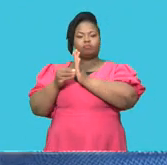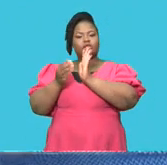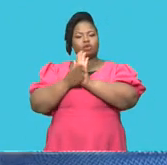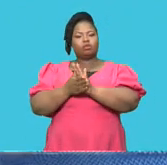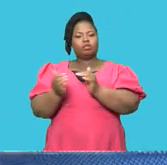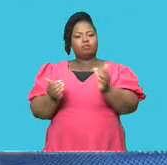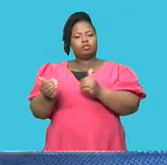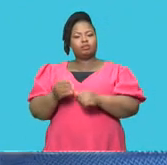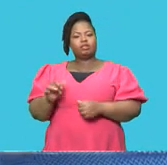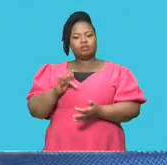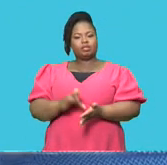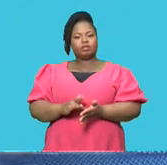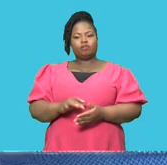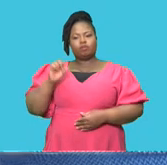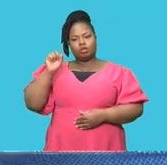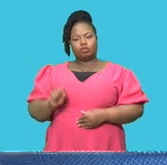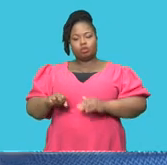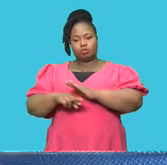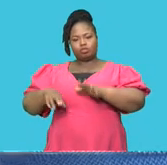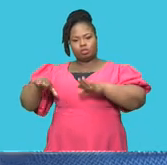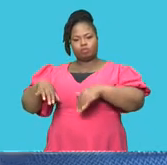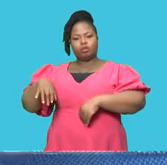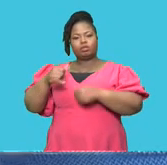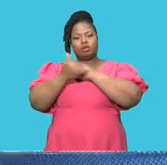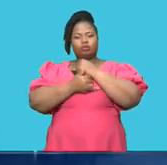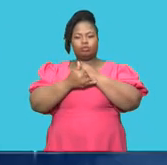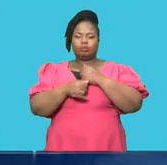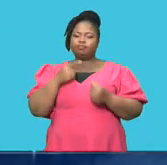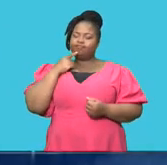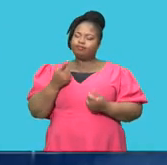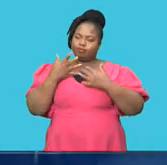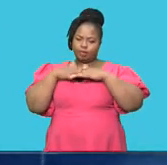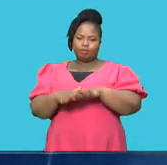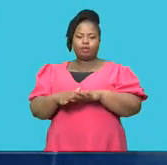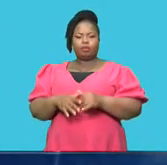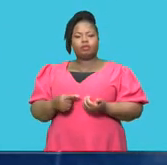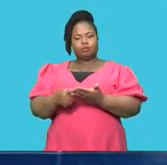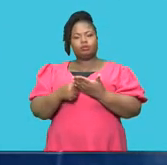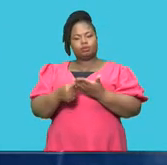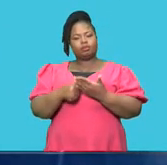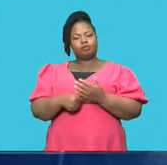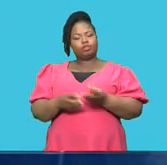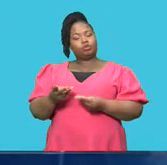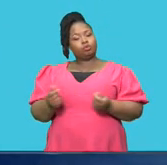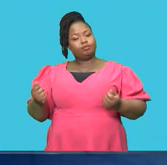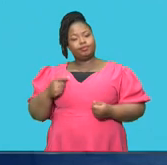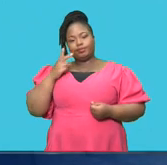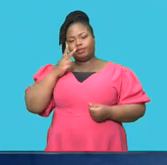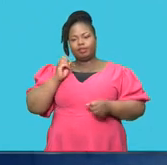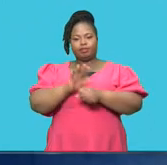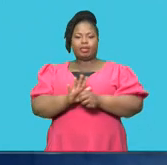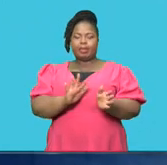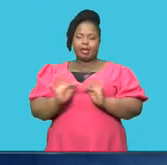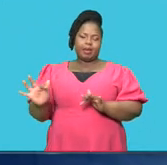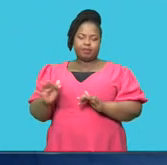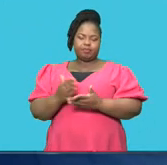coming from the South regional countries mostly, and they will implement the discussed solutions to deal with the impact faced